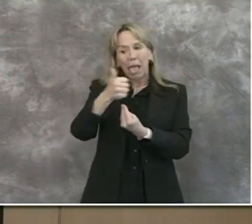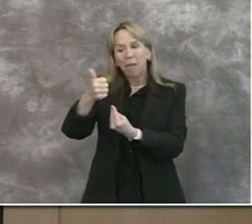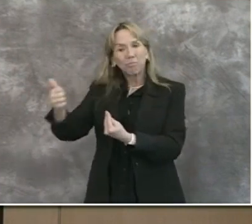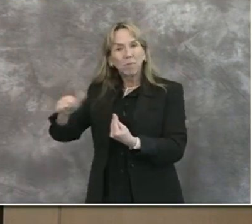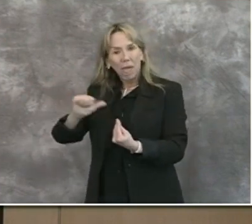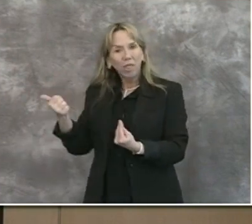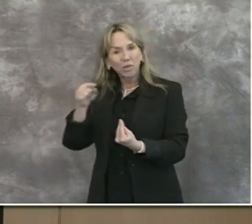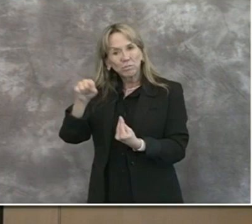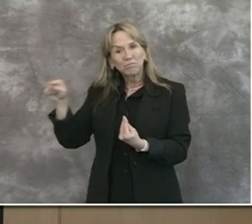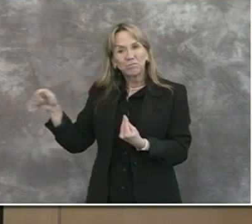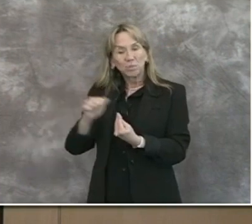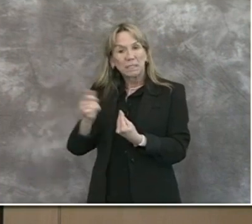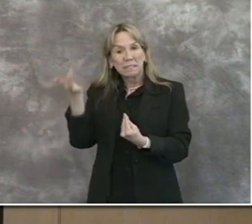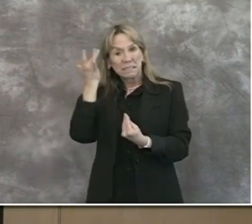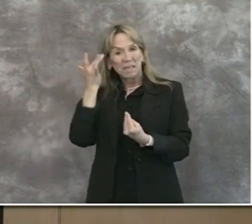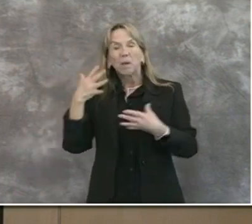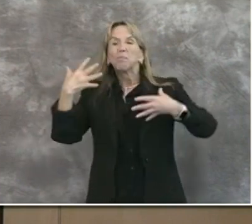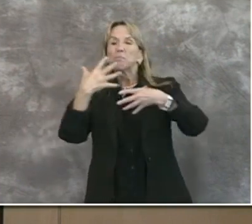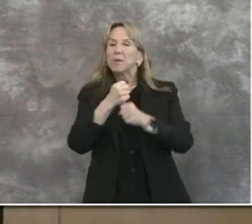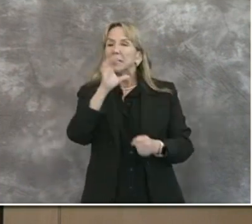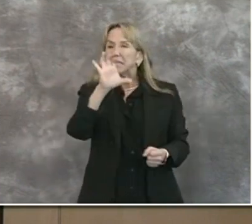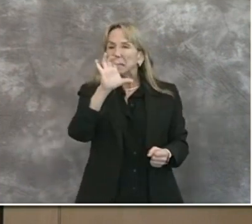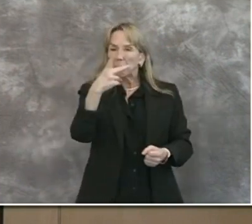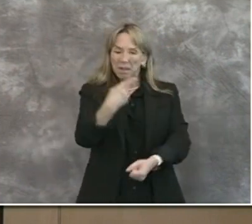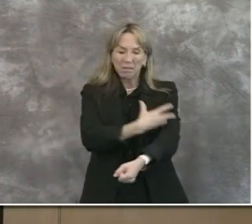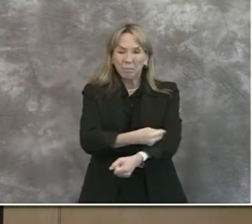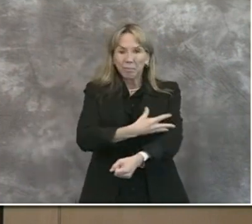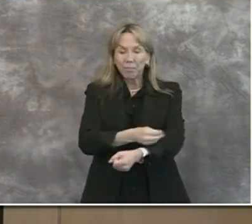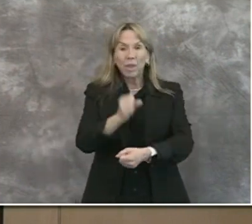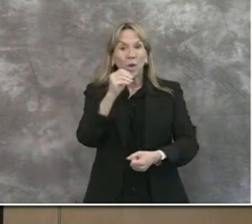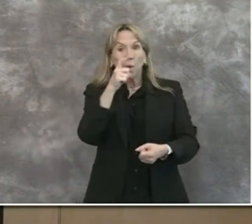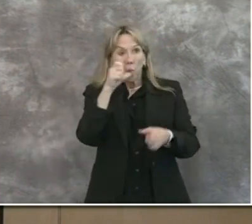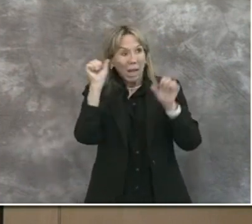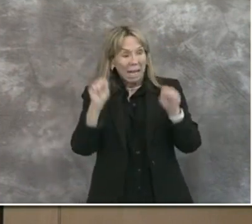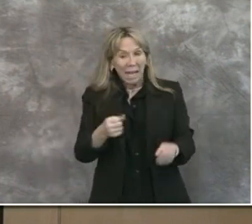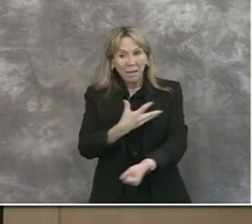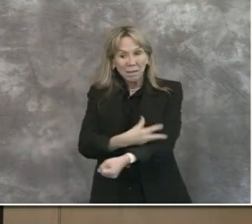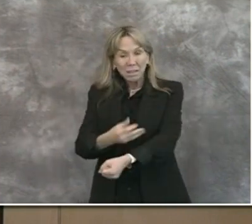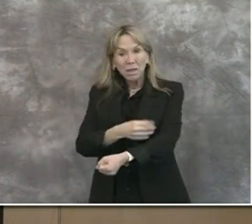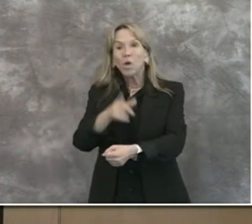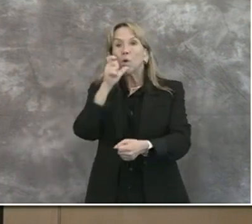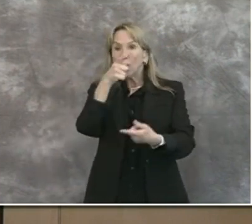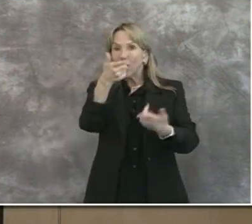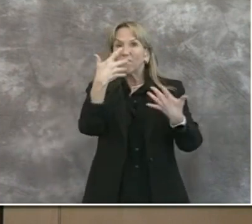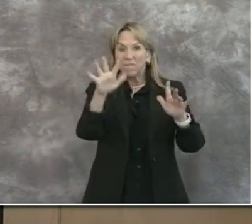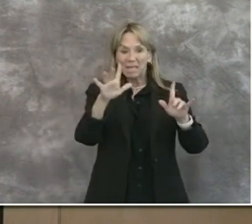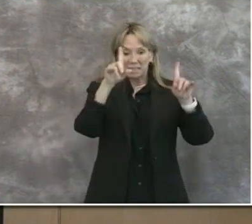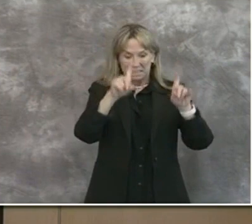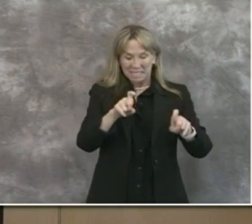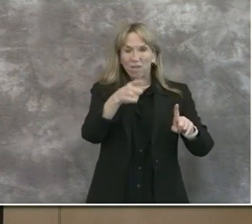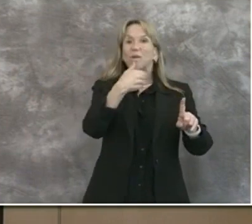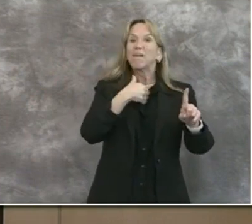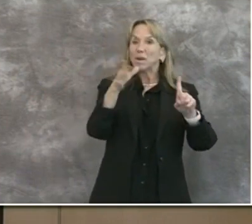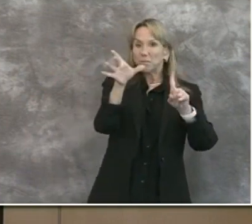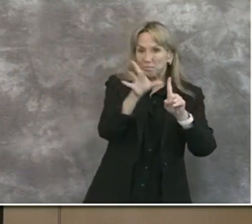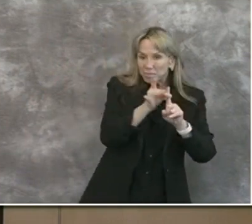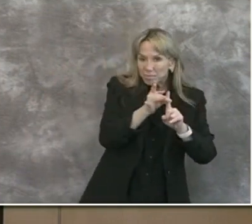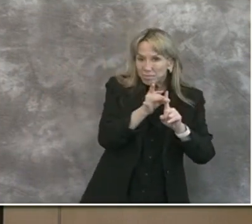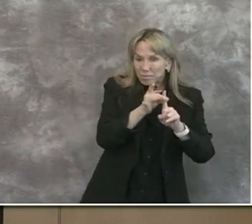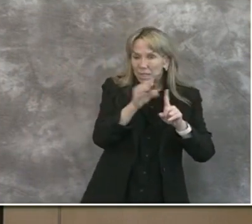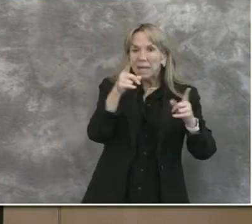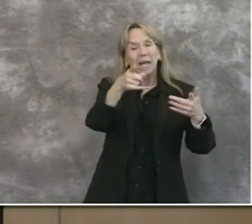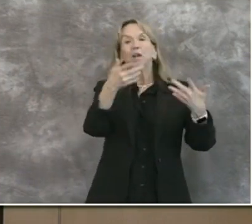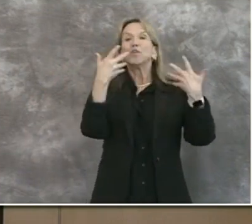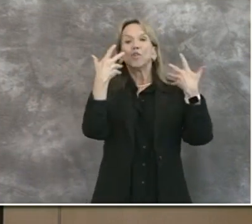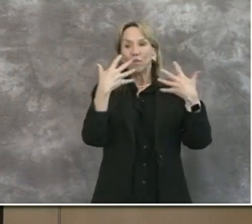who can donate CCP? All individuals who have been tested positive, confirmed positive, and there are over 7,000